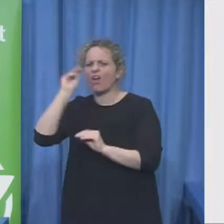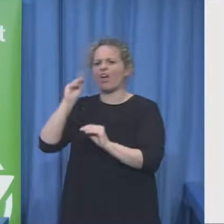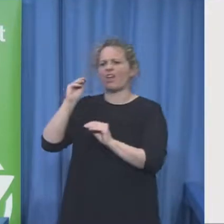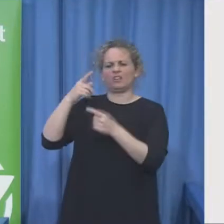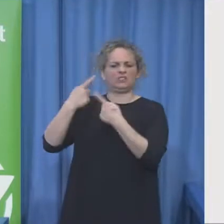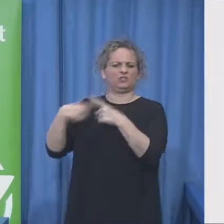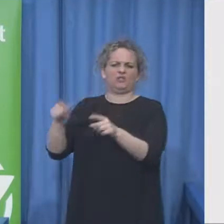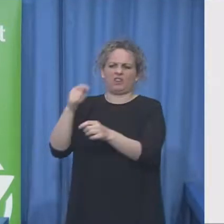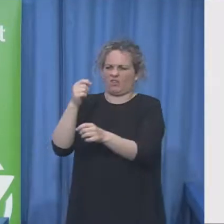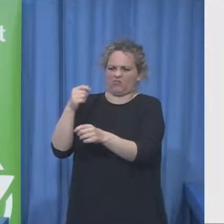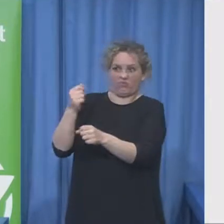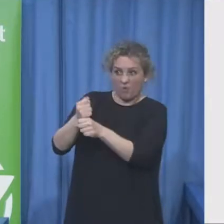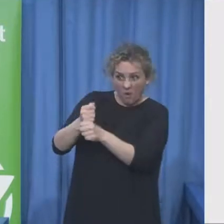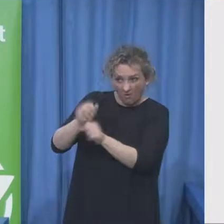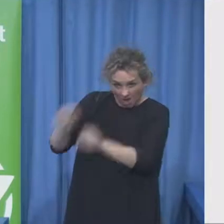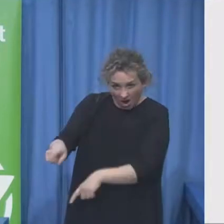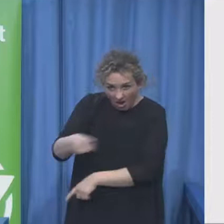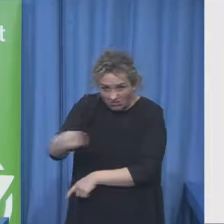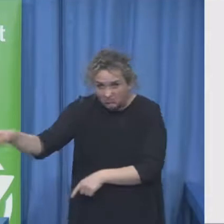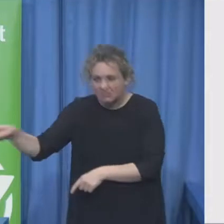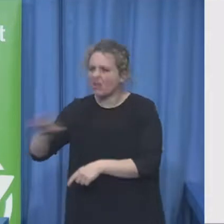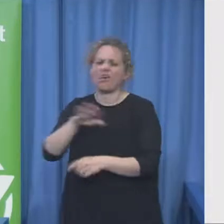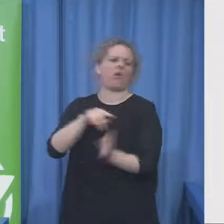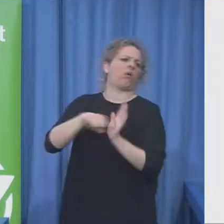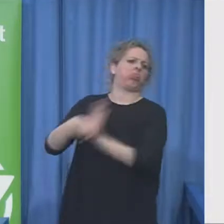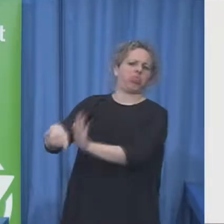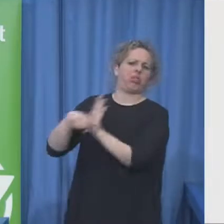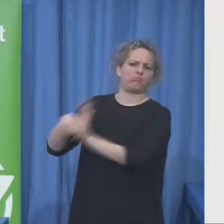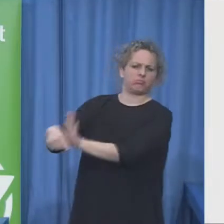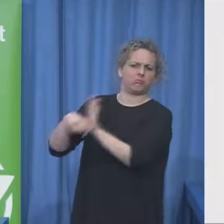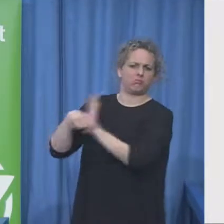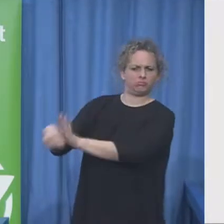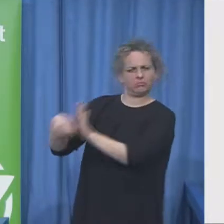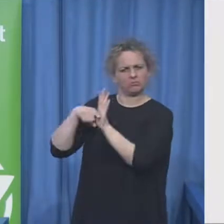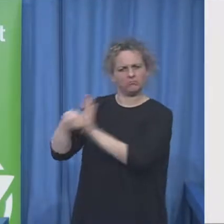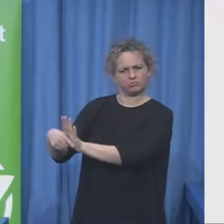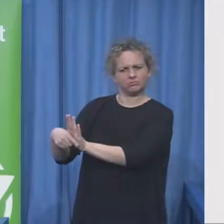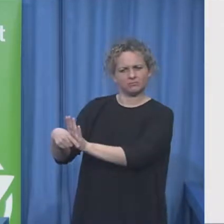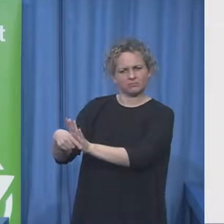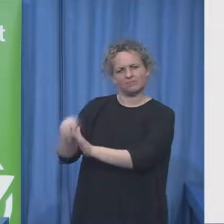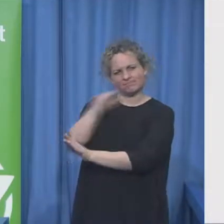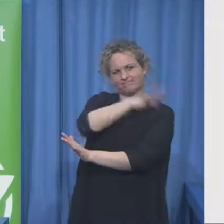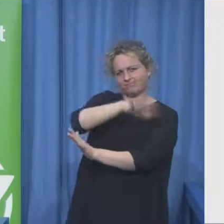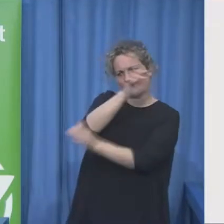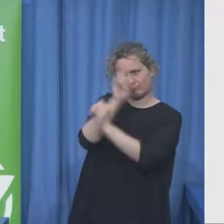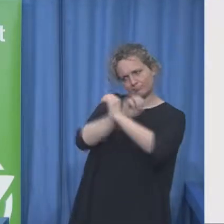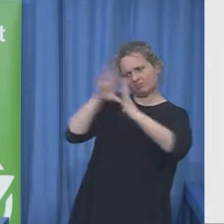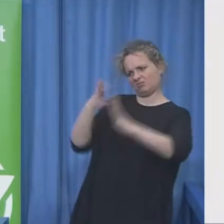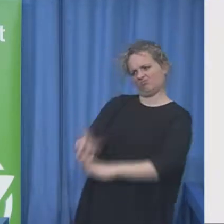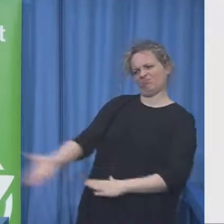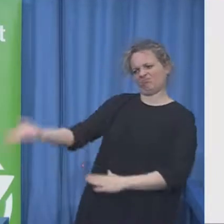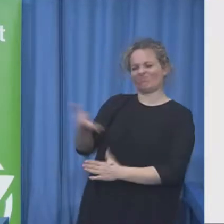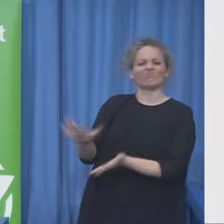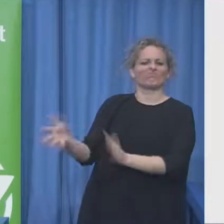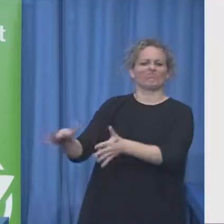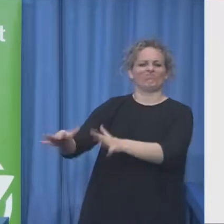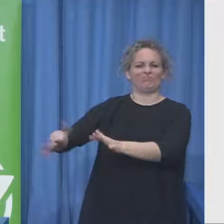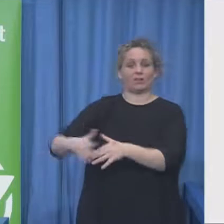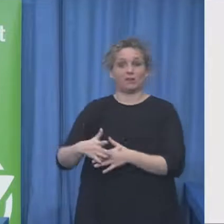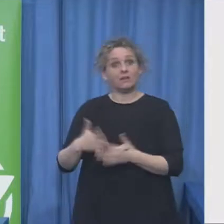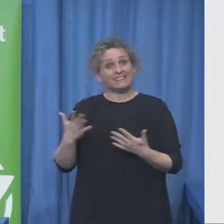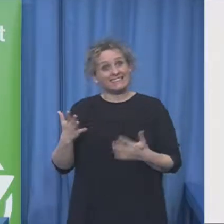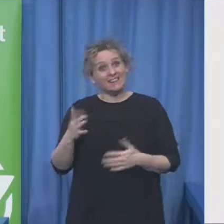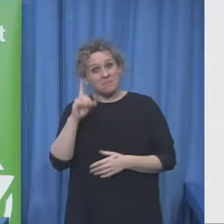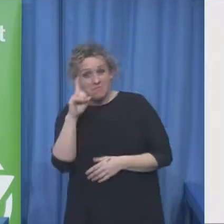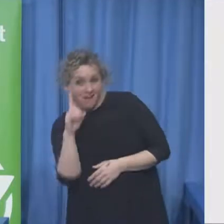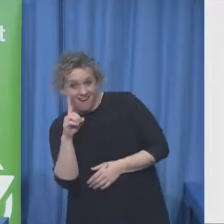participants see it as an integral part of their identity and that actually it is responsible for many of their greatest assets and